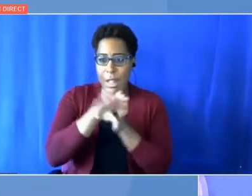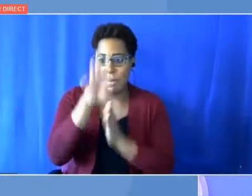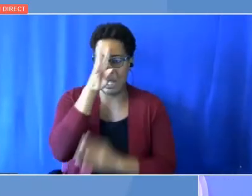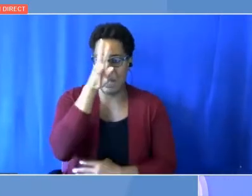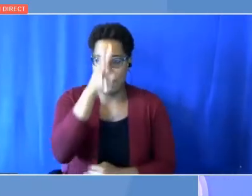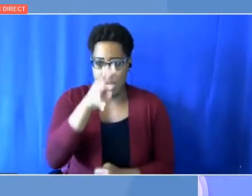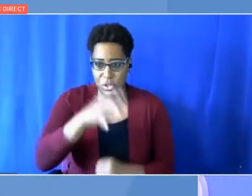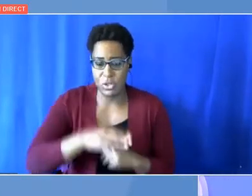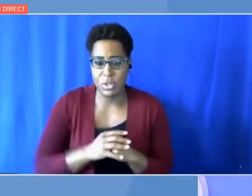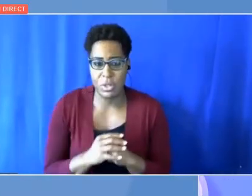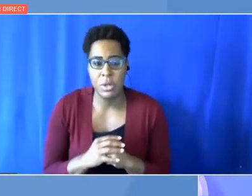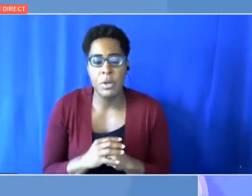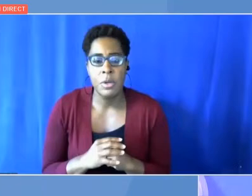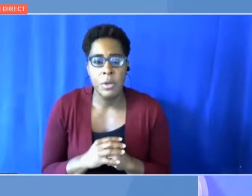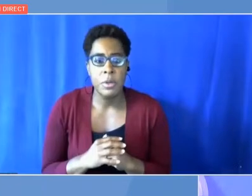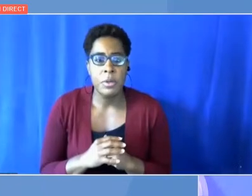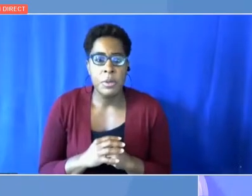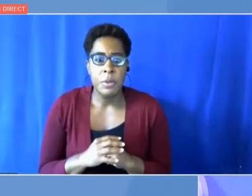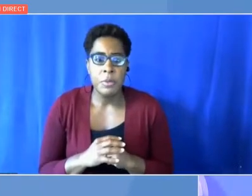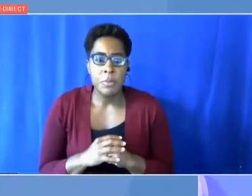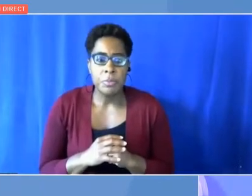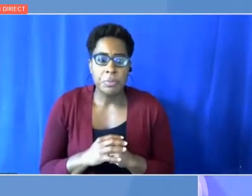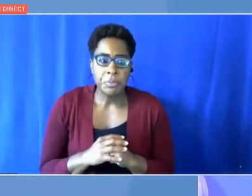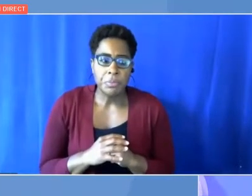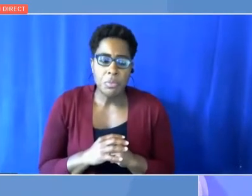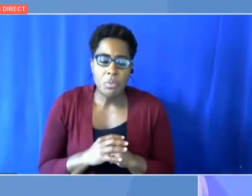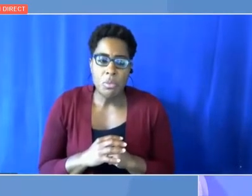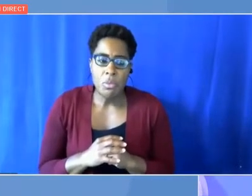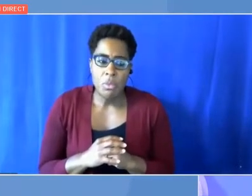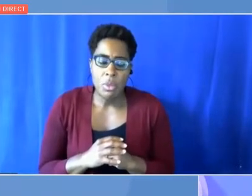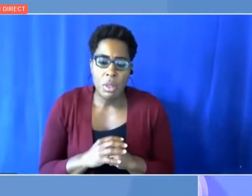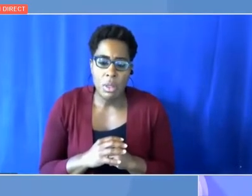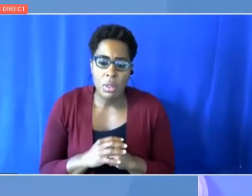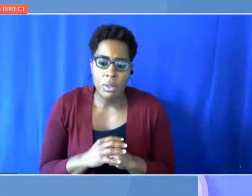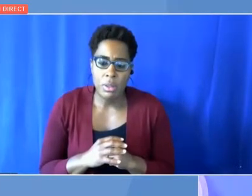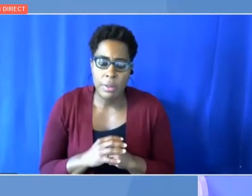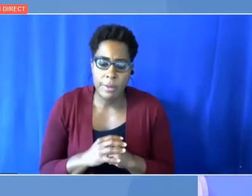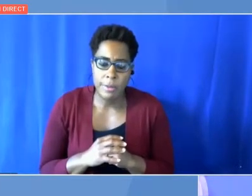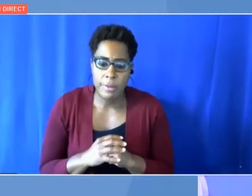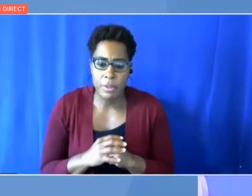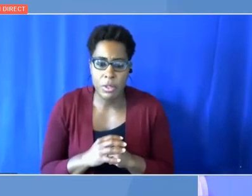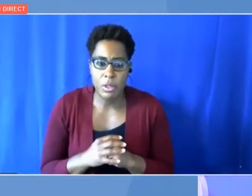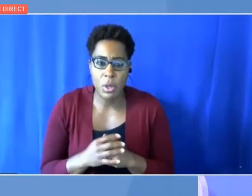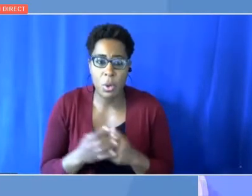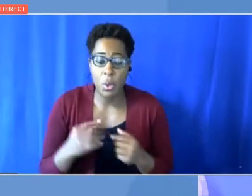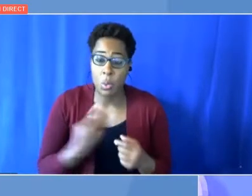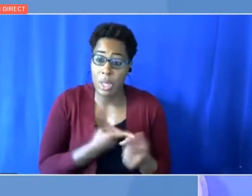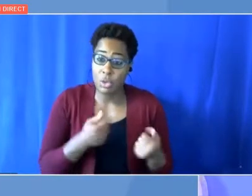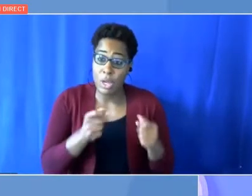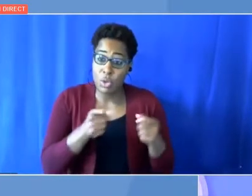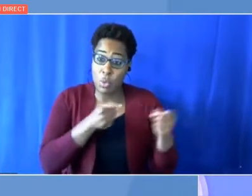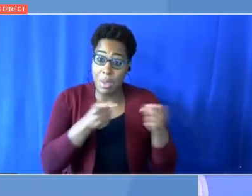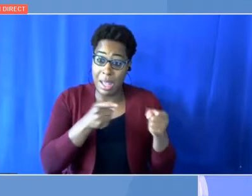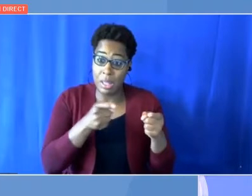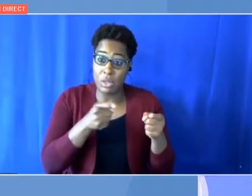Morocco, what we try to do in parallel while managing a real gas crisis,